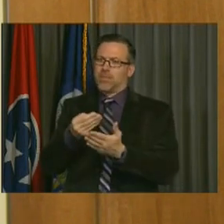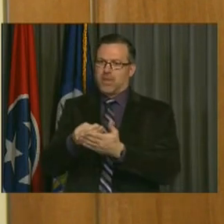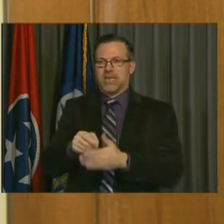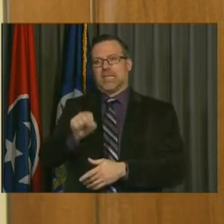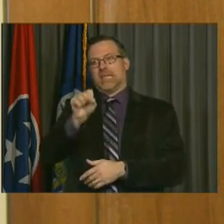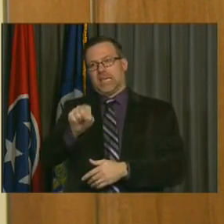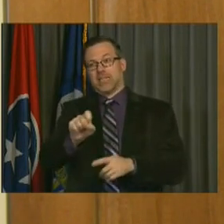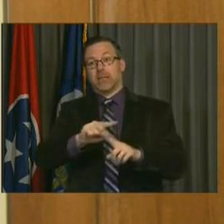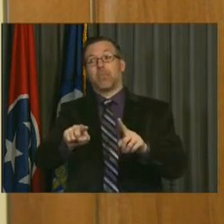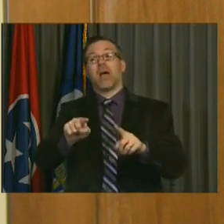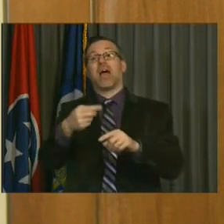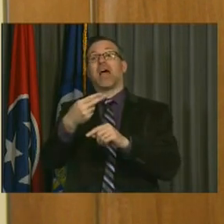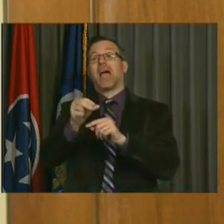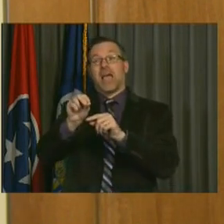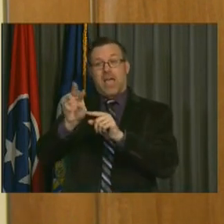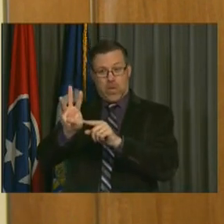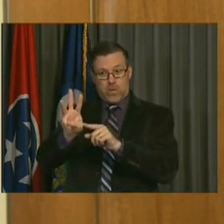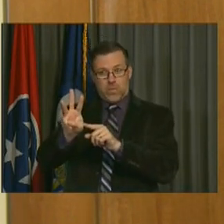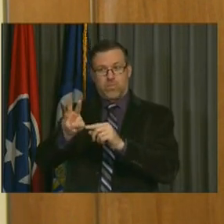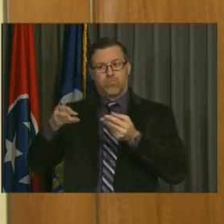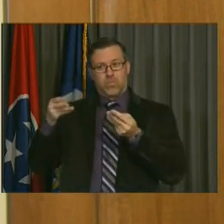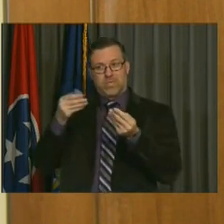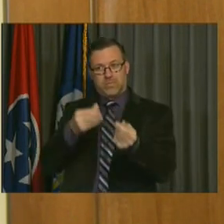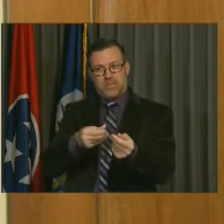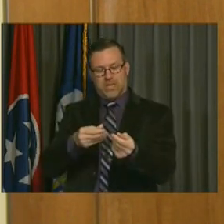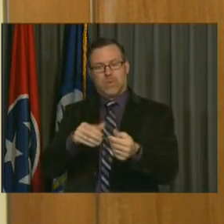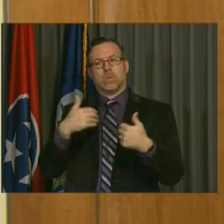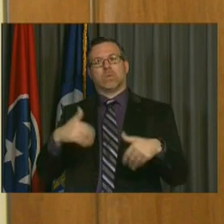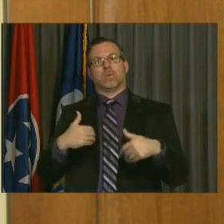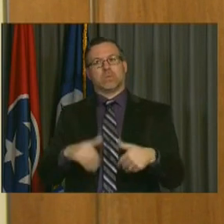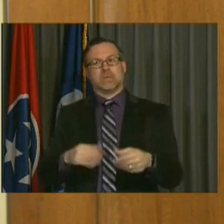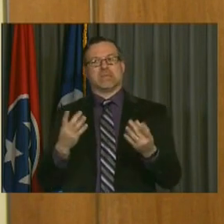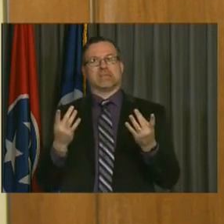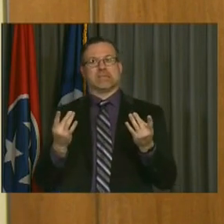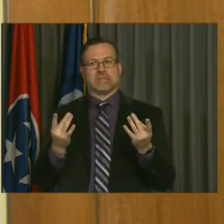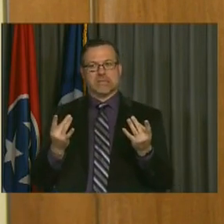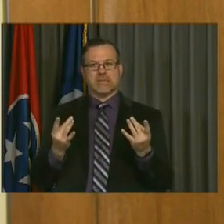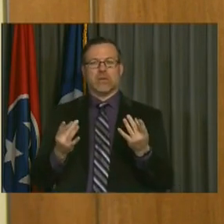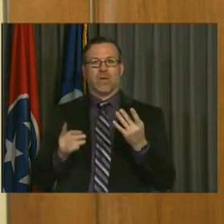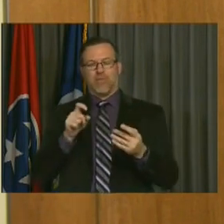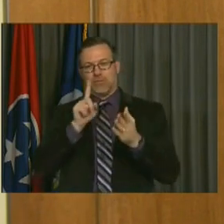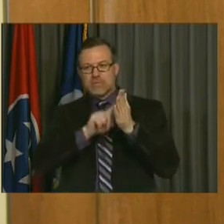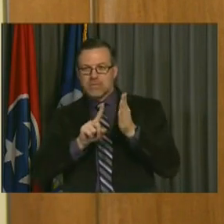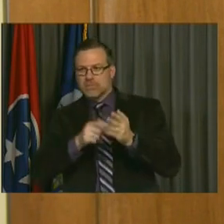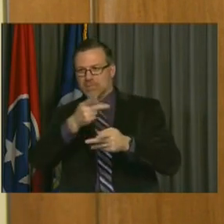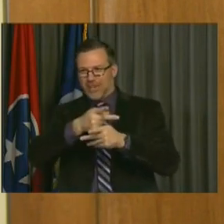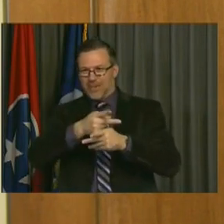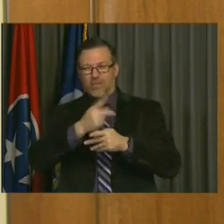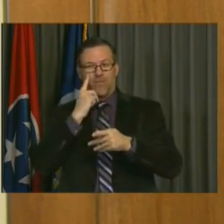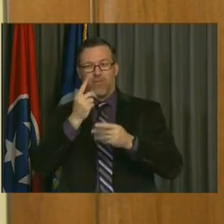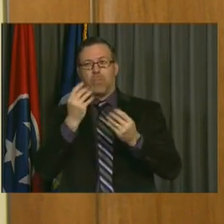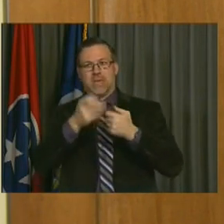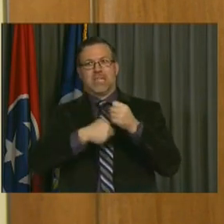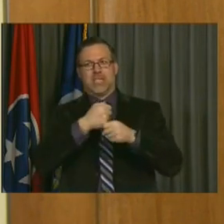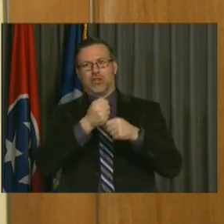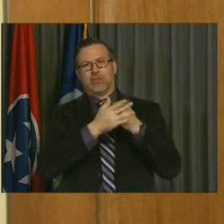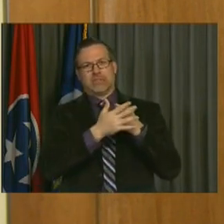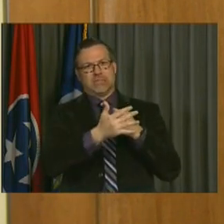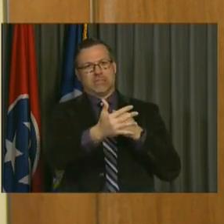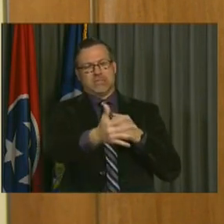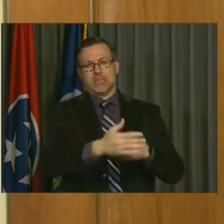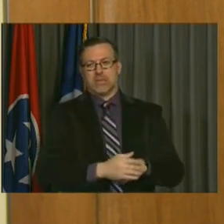that and how it's actually used in the future really could extend for a good number of years. So I hope that answers your question.